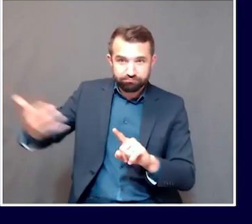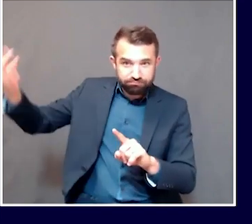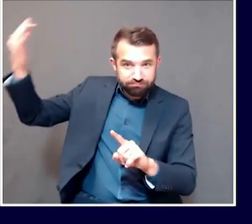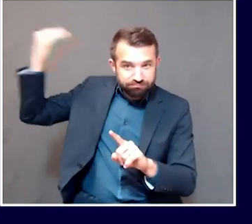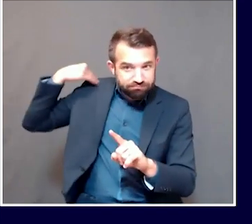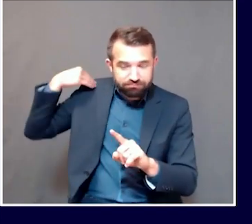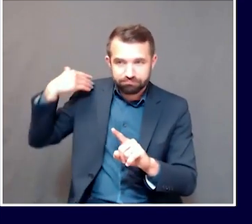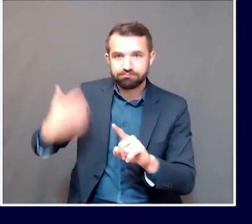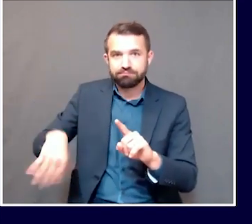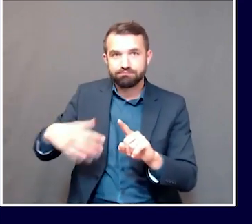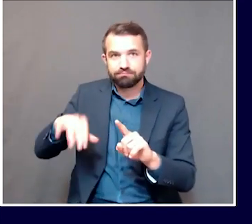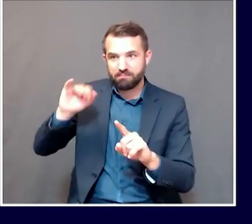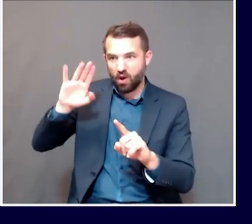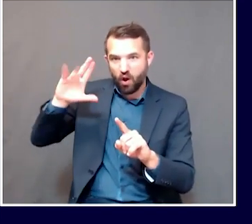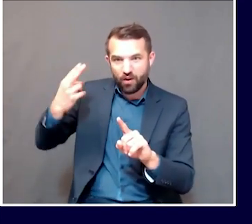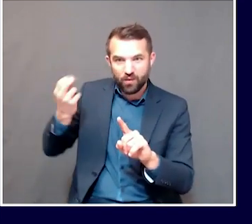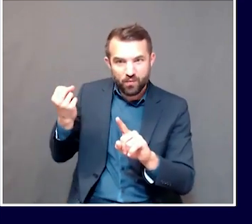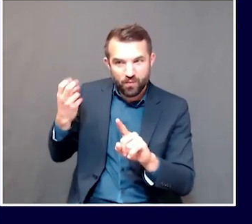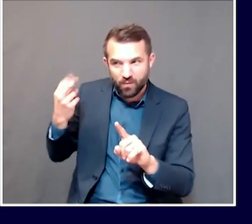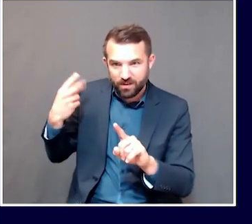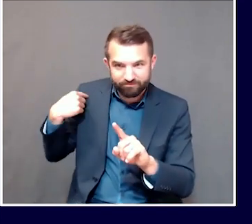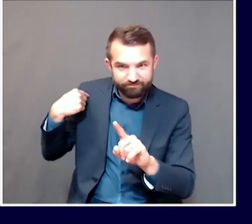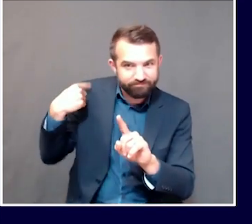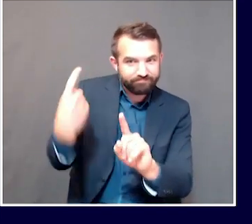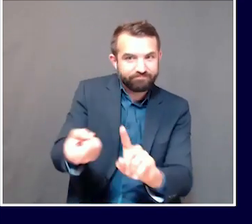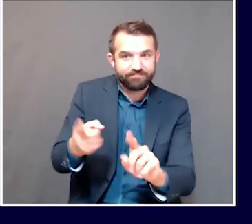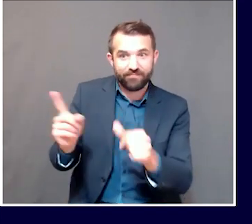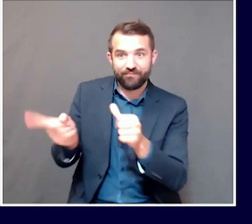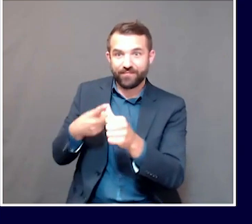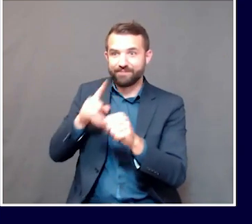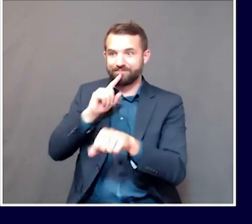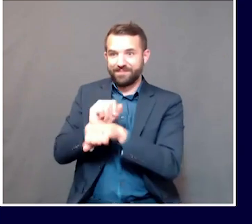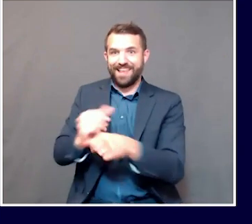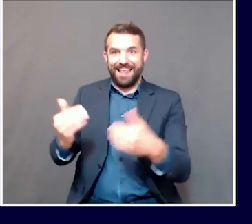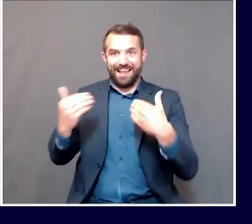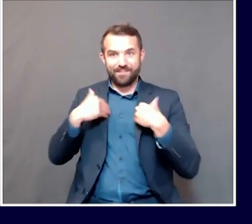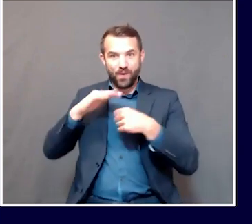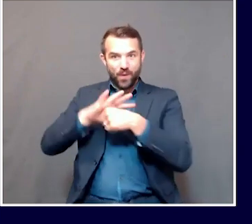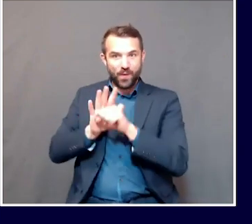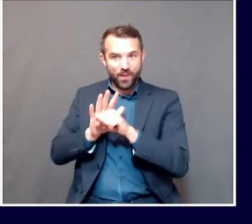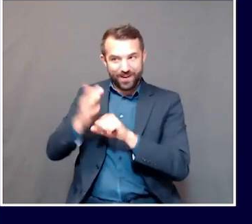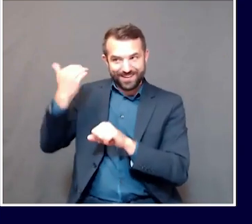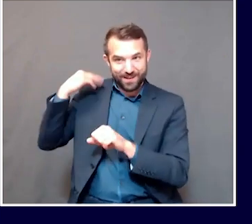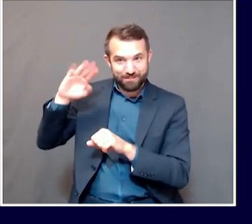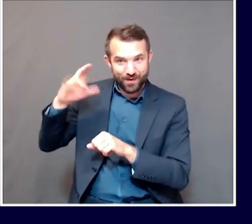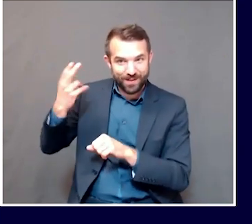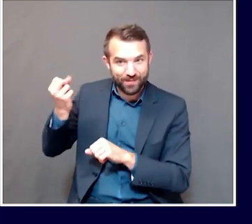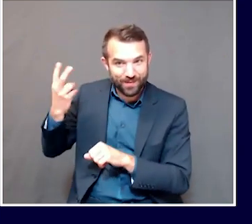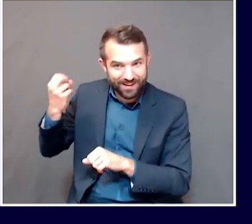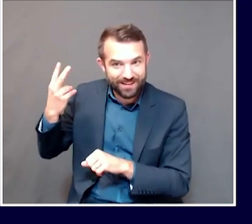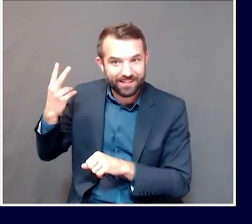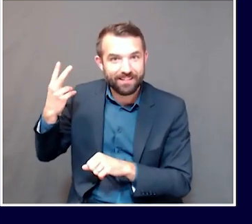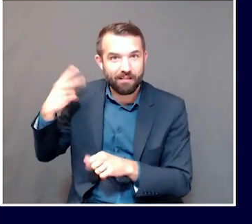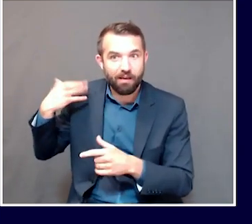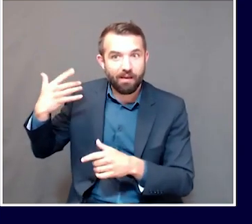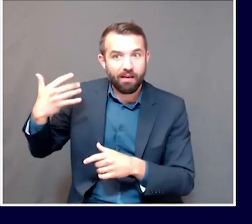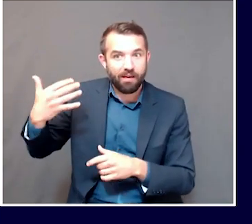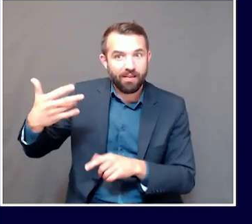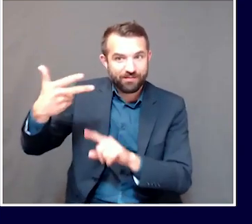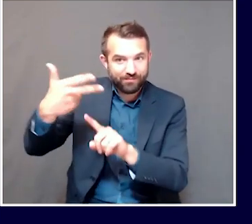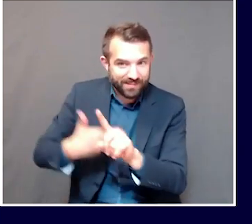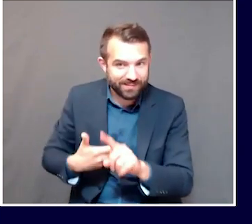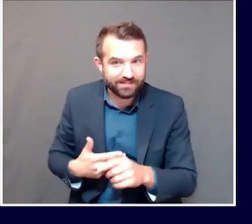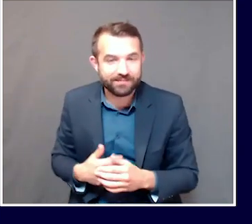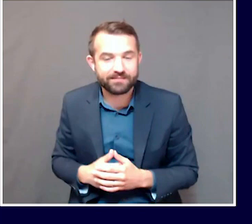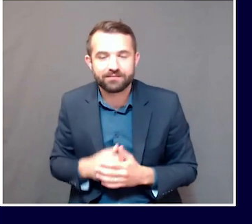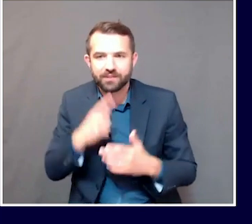saw its first positive COVID test, COVID-positive case. And it was